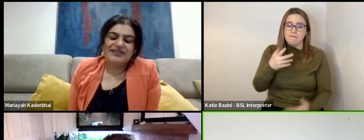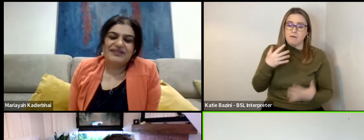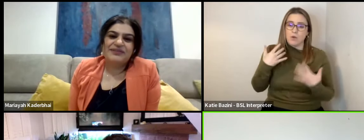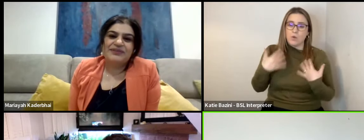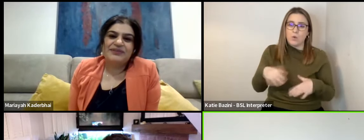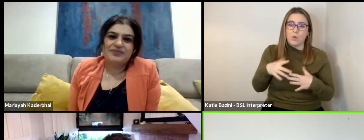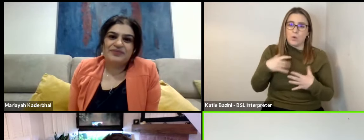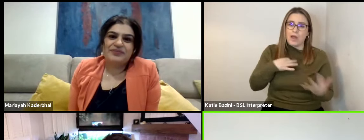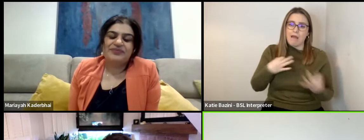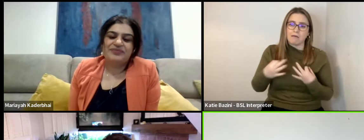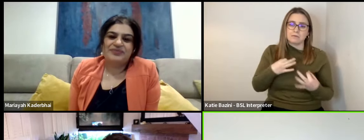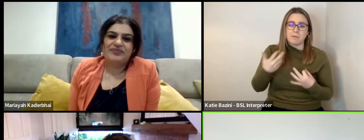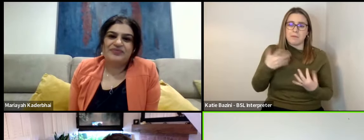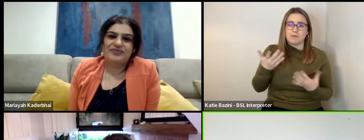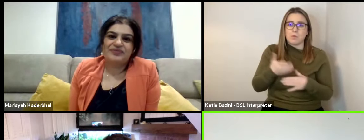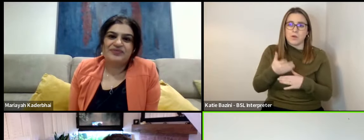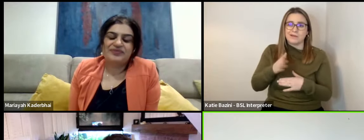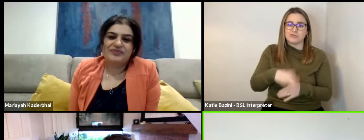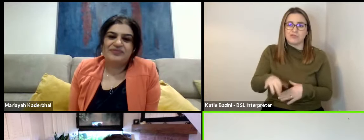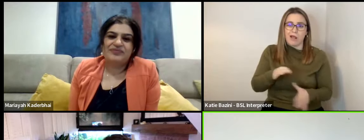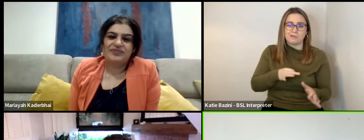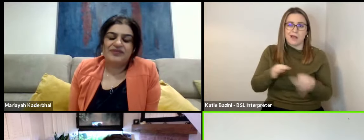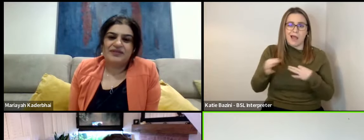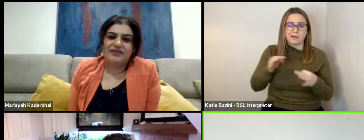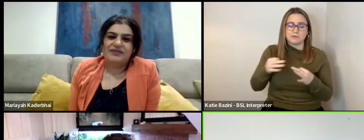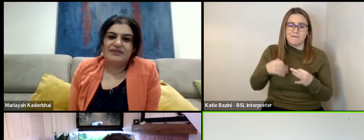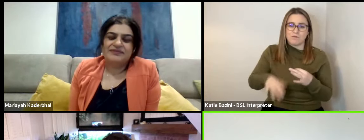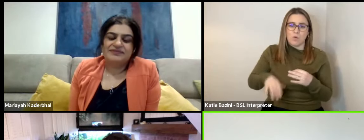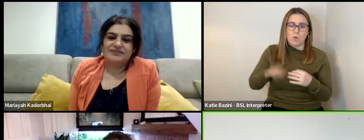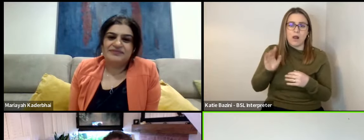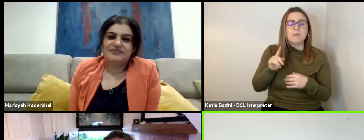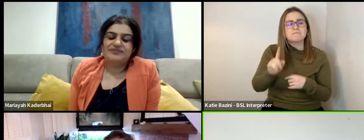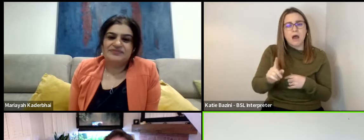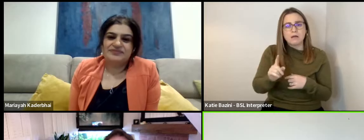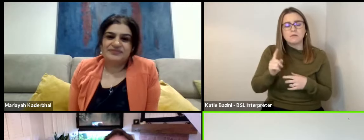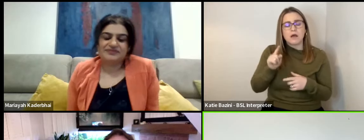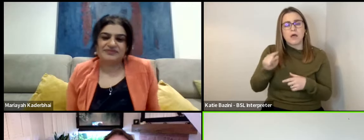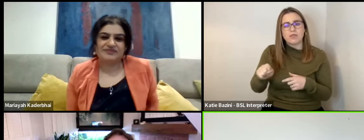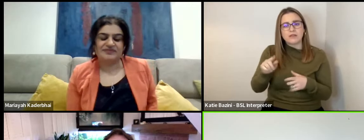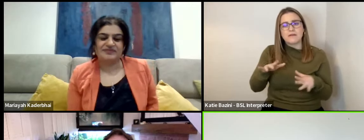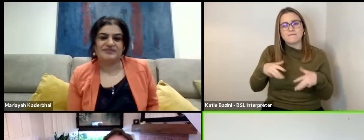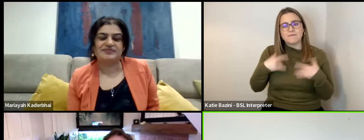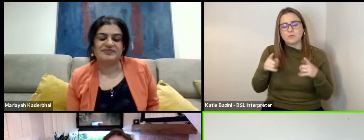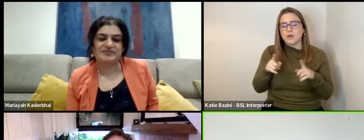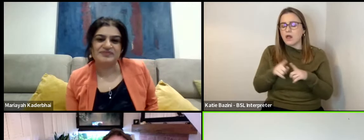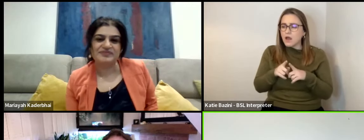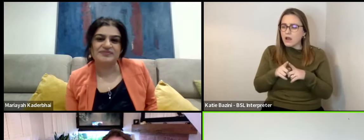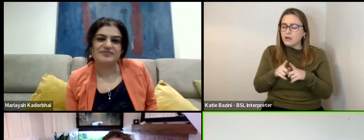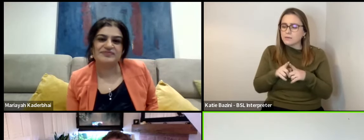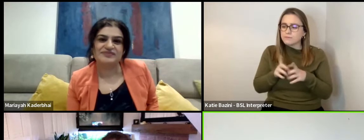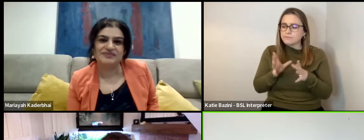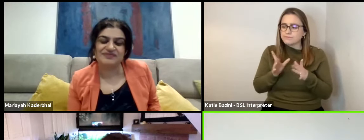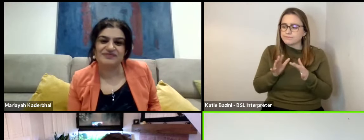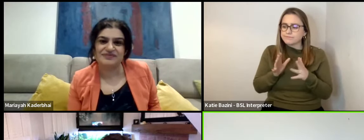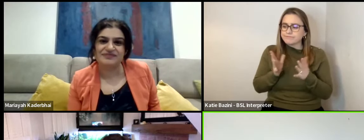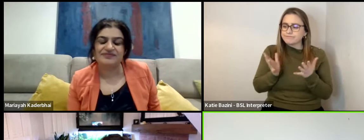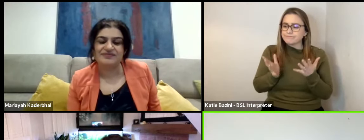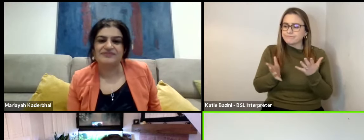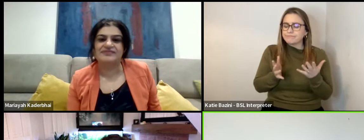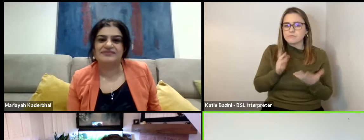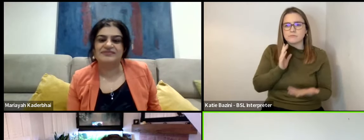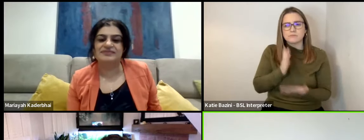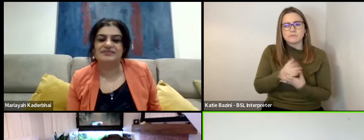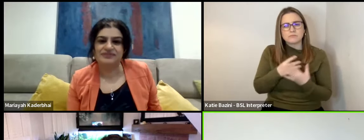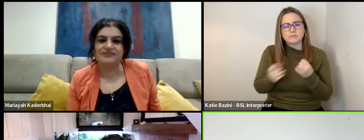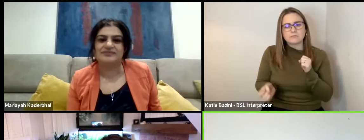accomplished actor. He's been working as a child actor for a while, but this feels like a sort of, a really